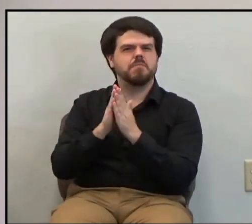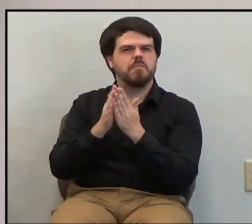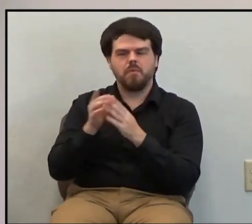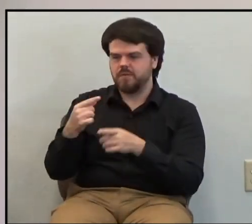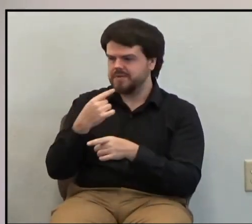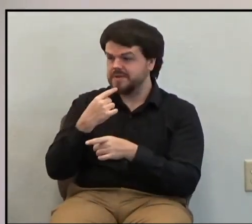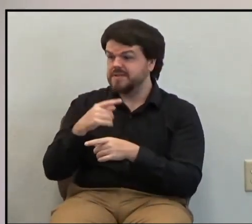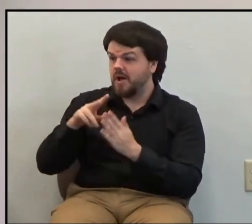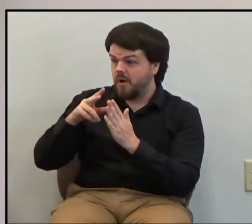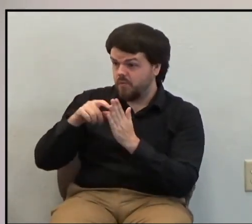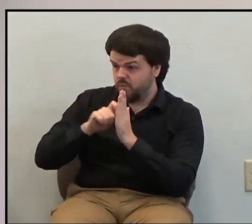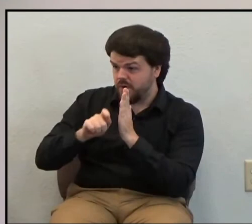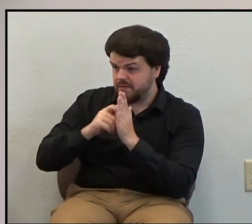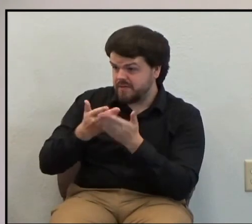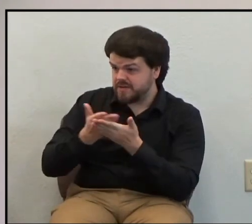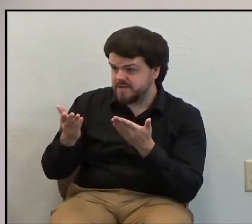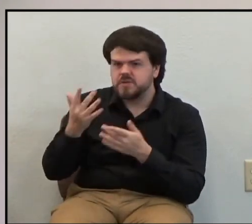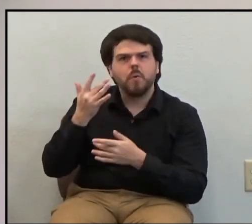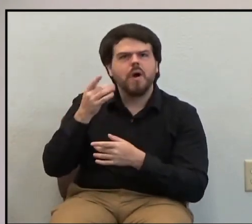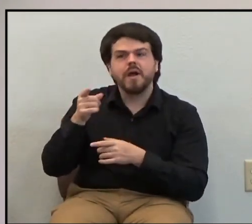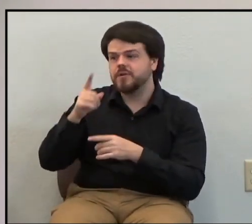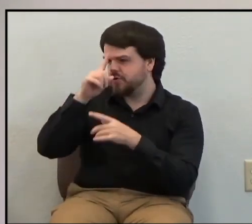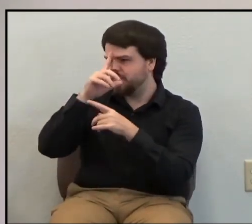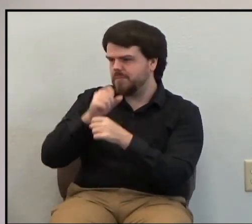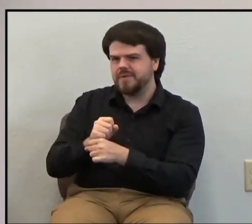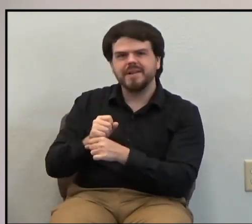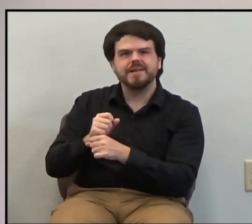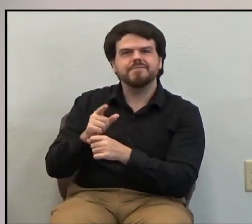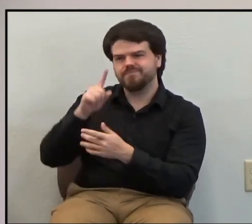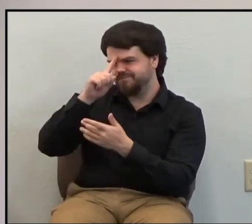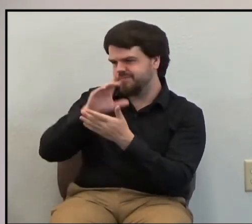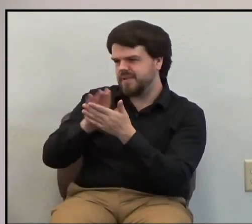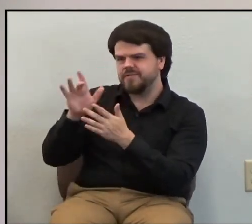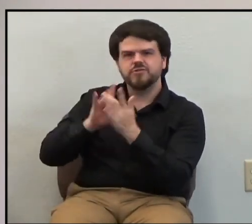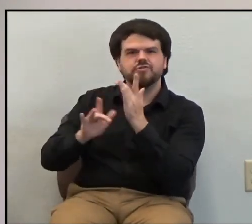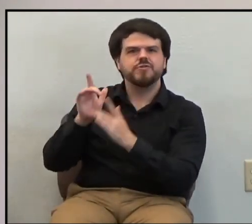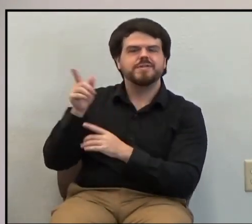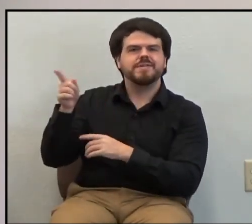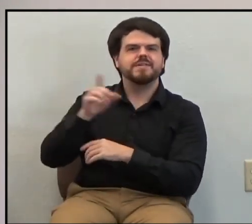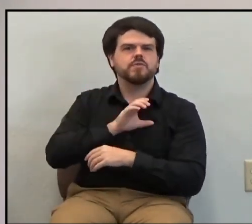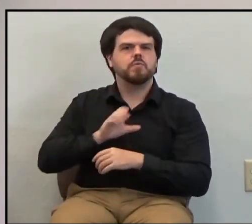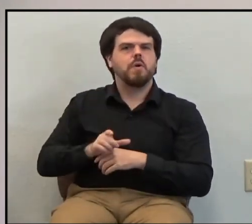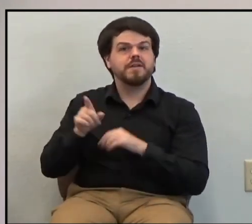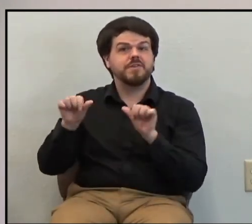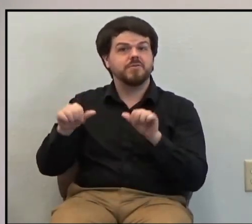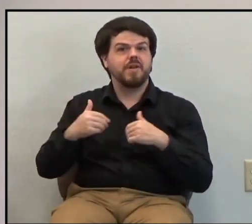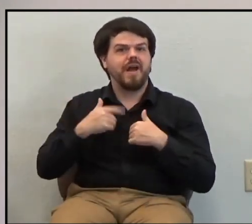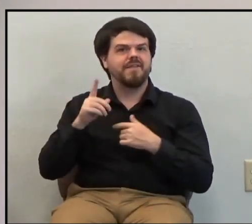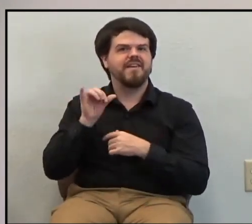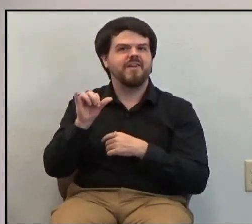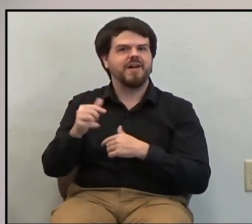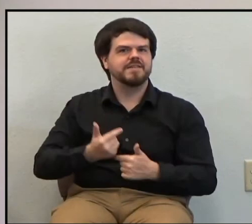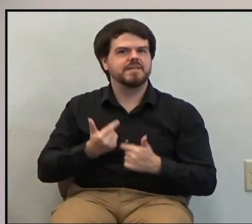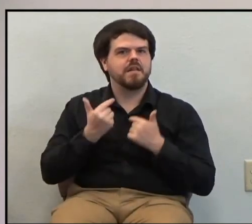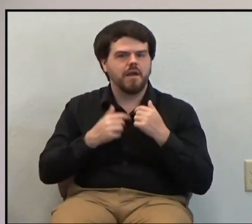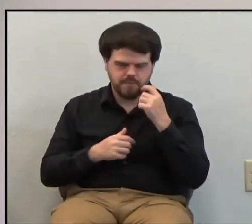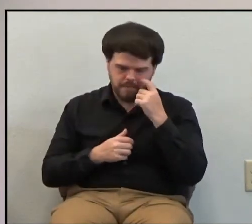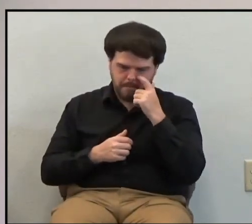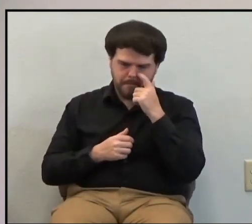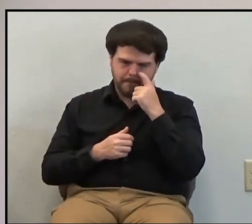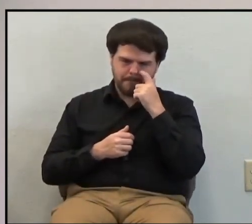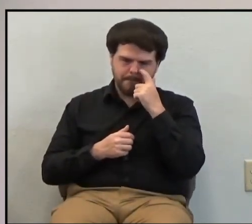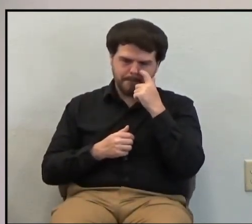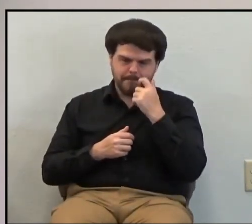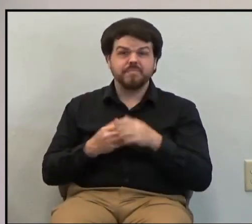you so that you will believe that Jesus is the Christ, and that by believing in him you may have everlasting life. And then he says, I suppose